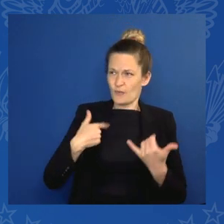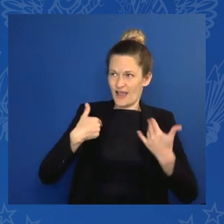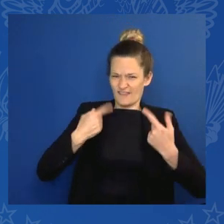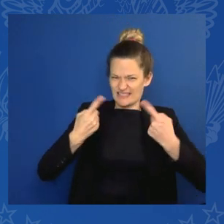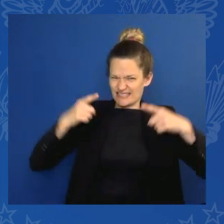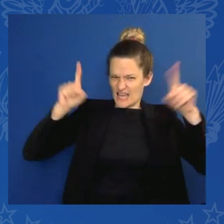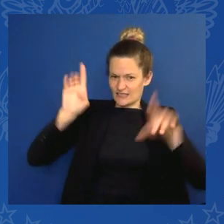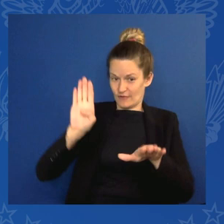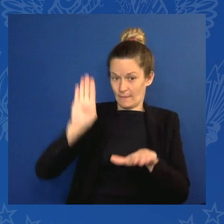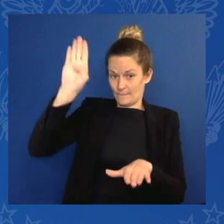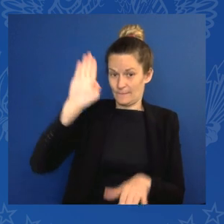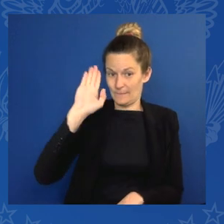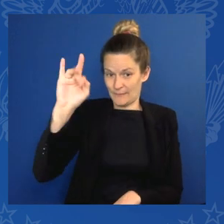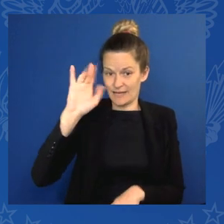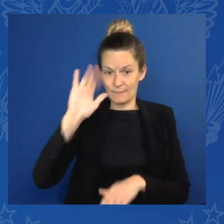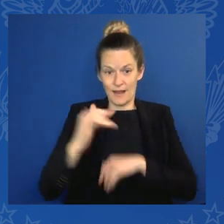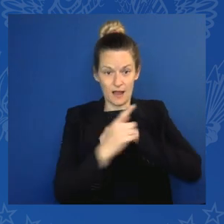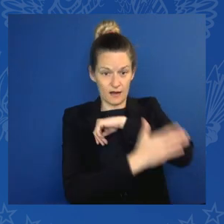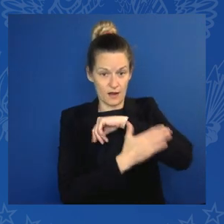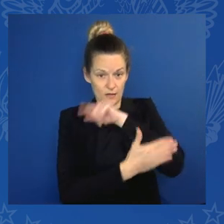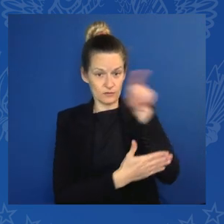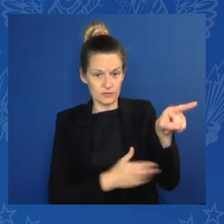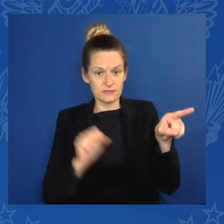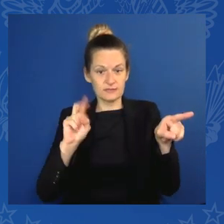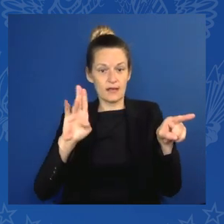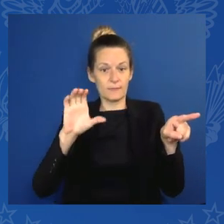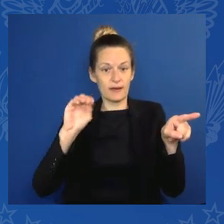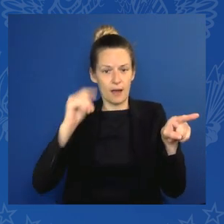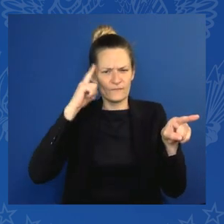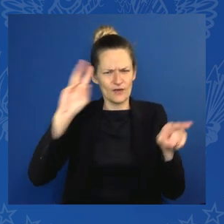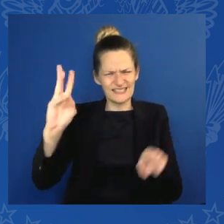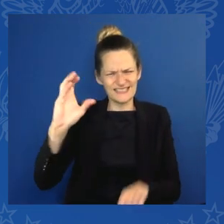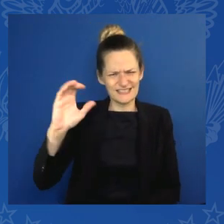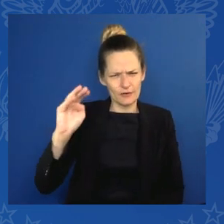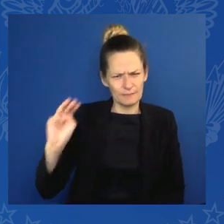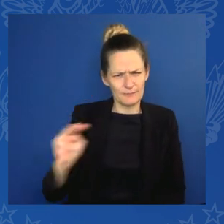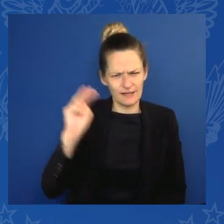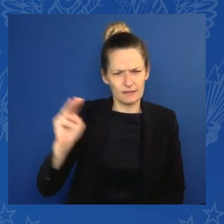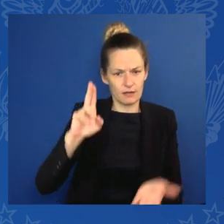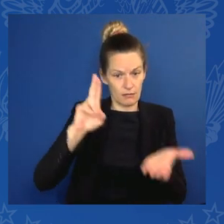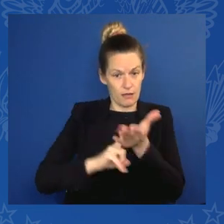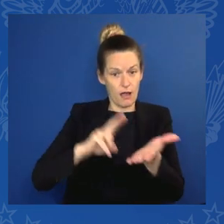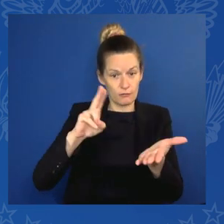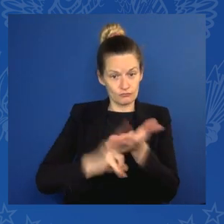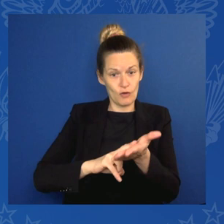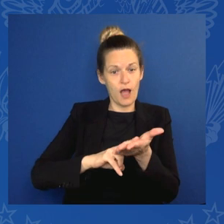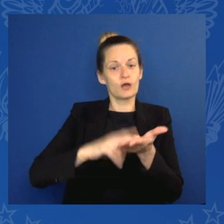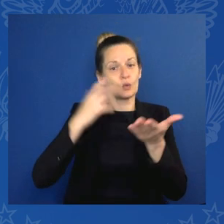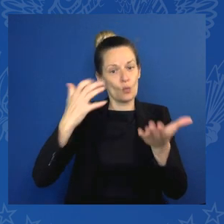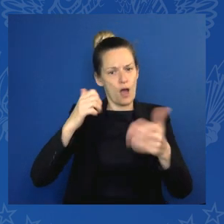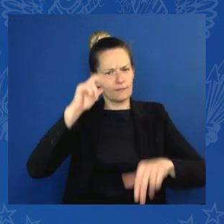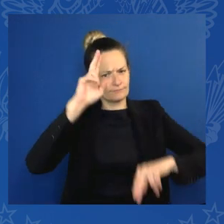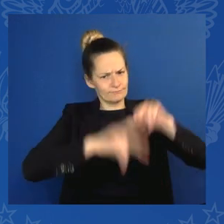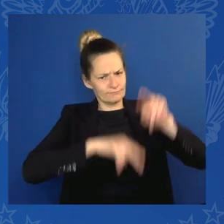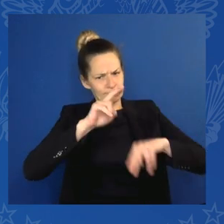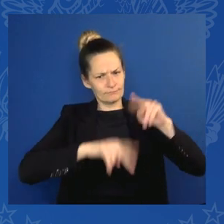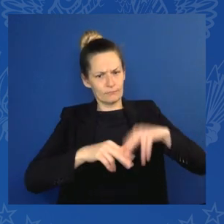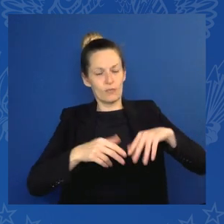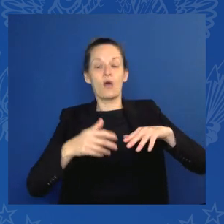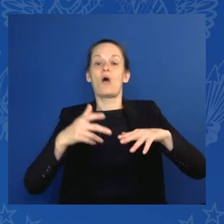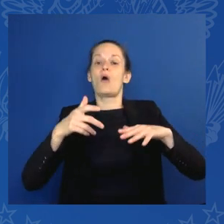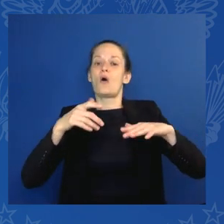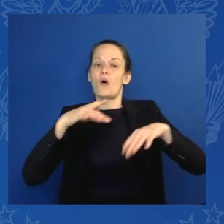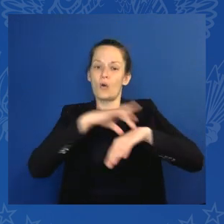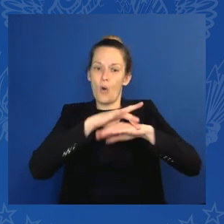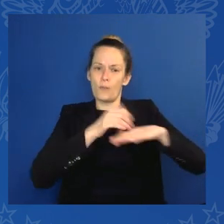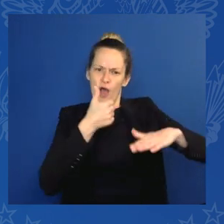$600 million contract to build a global subsea telecommunications cable. This cable will stretch